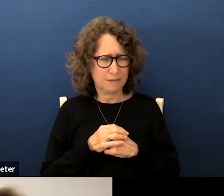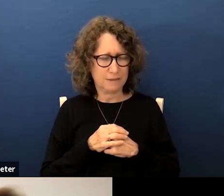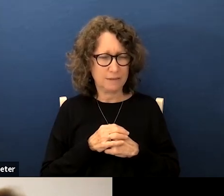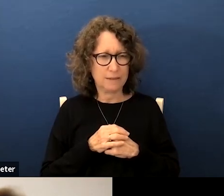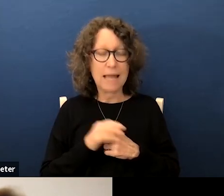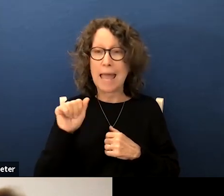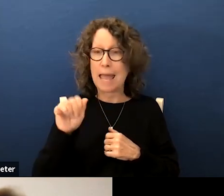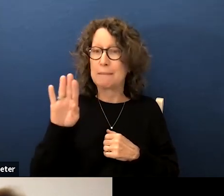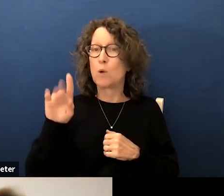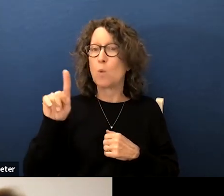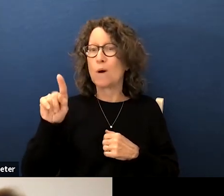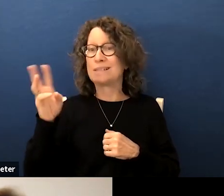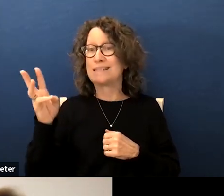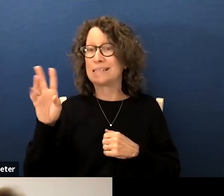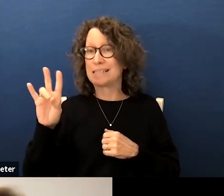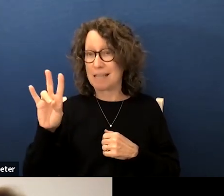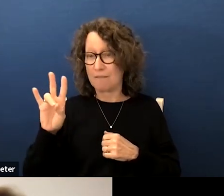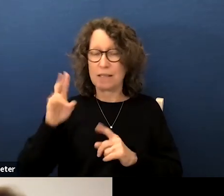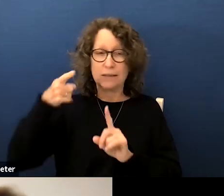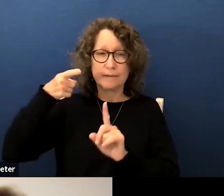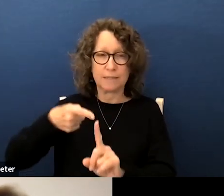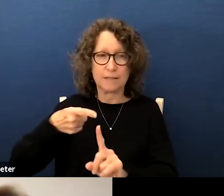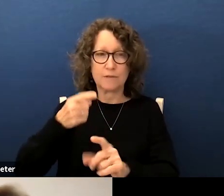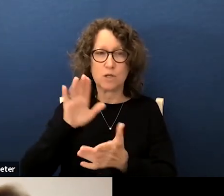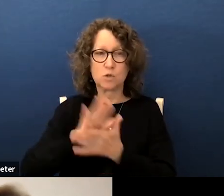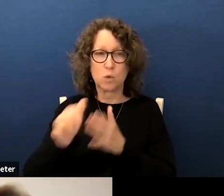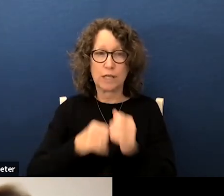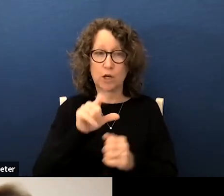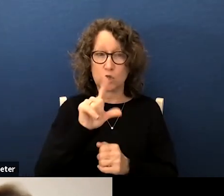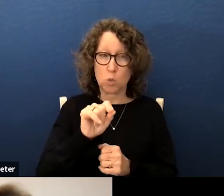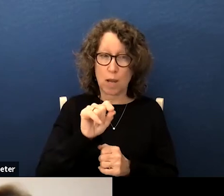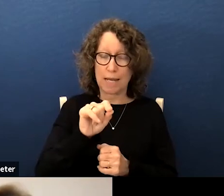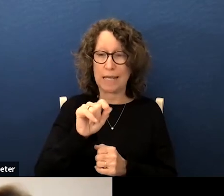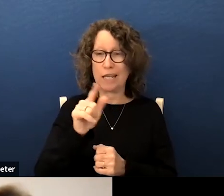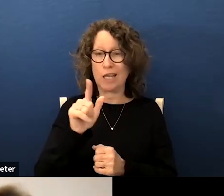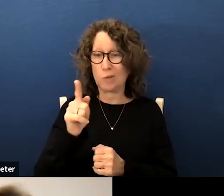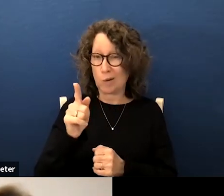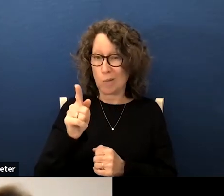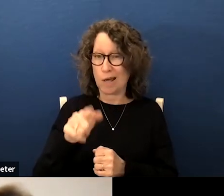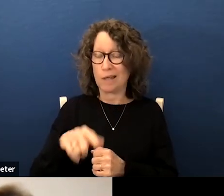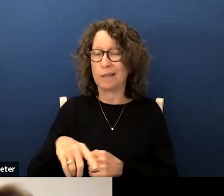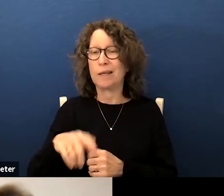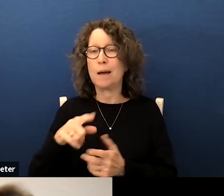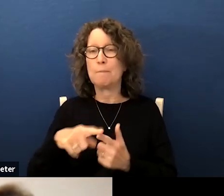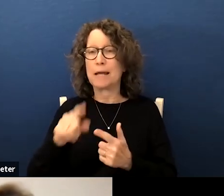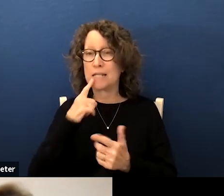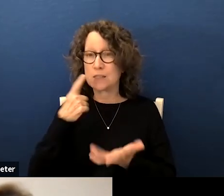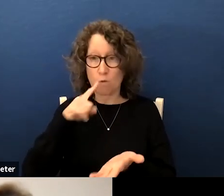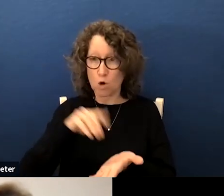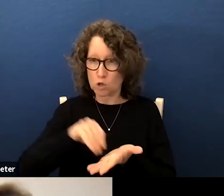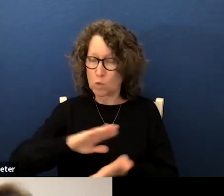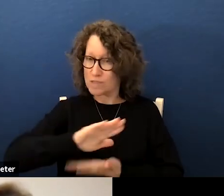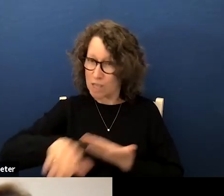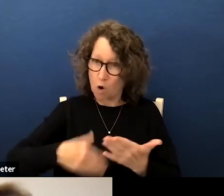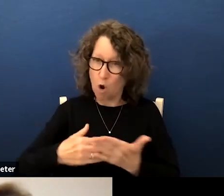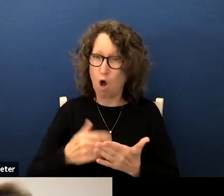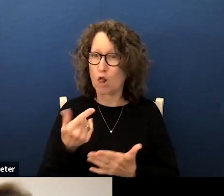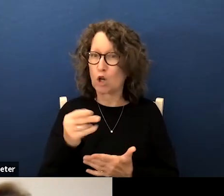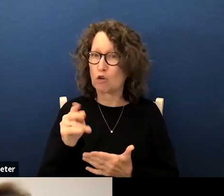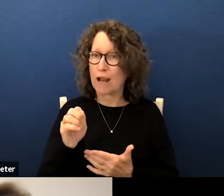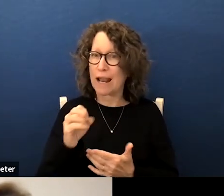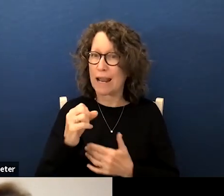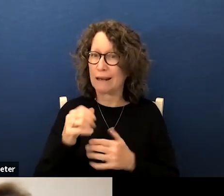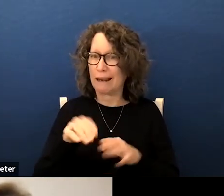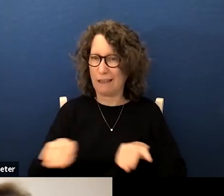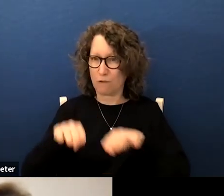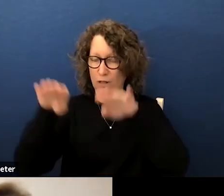ab167 specifies school year 2020 2021 but it is for students in all grade levels in that school year